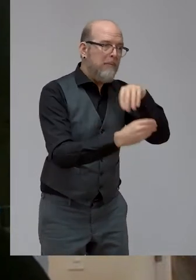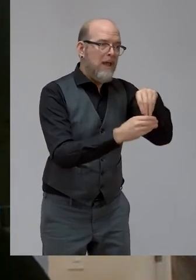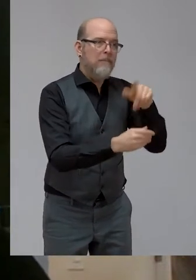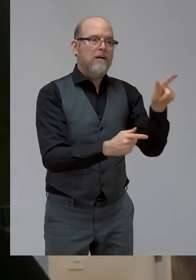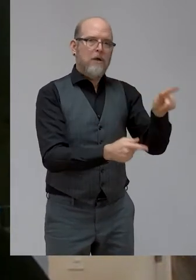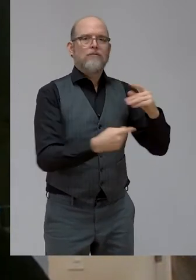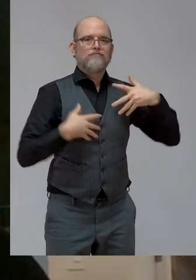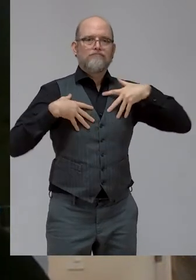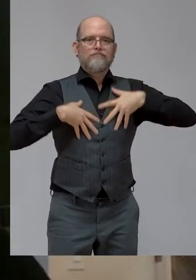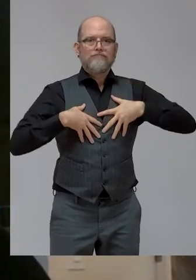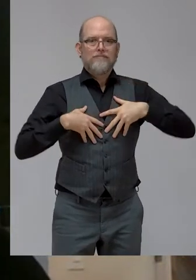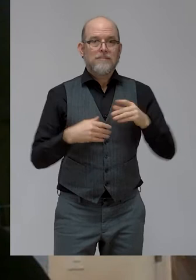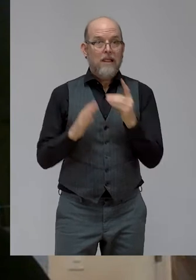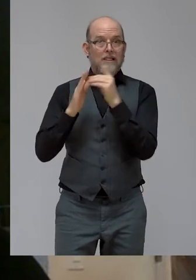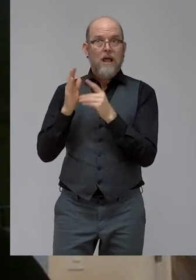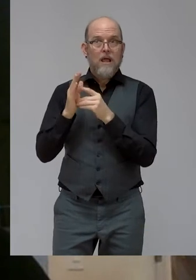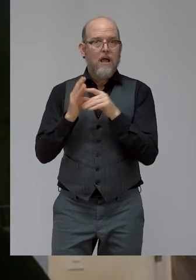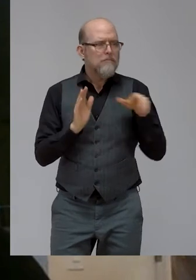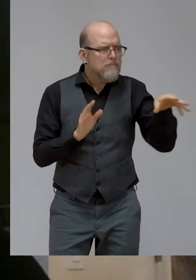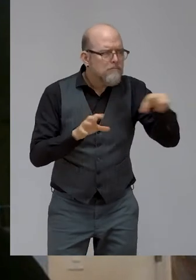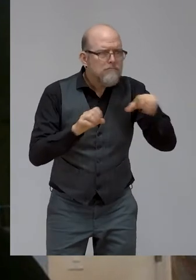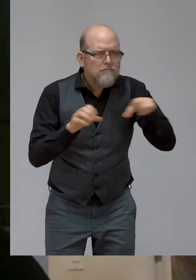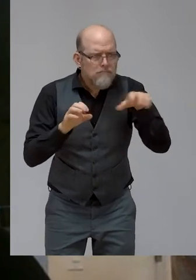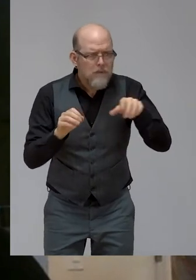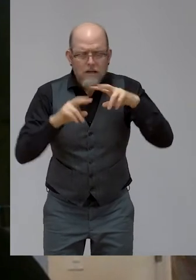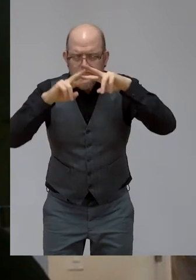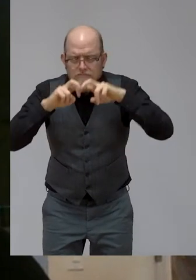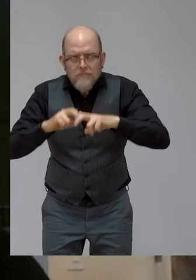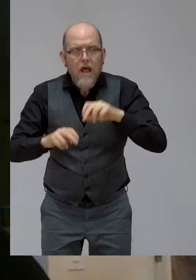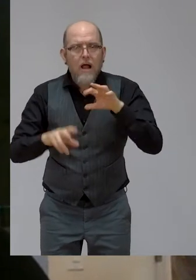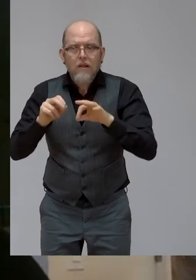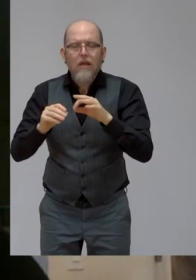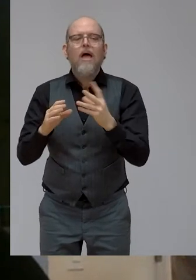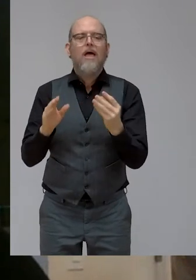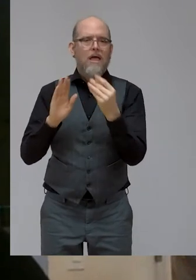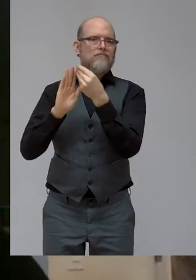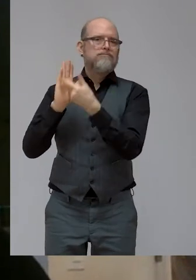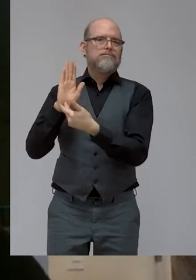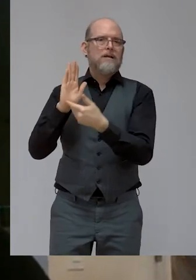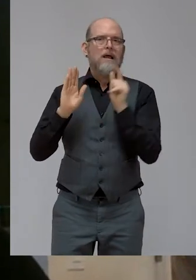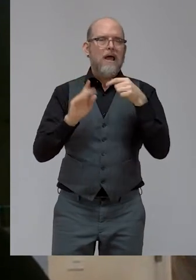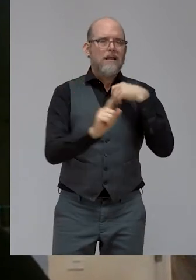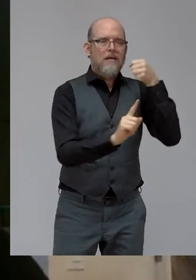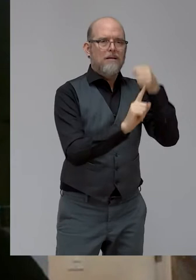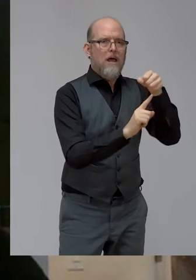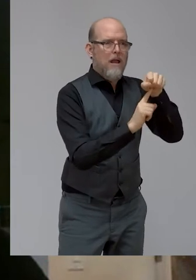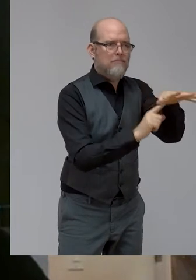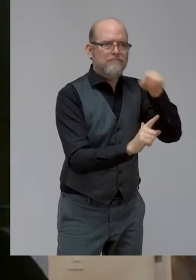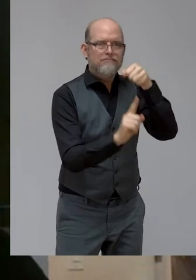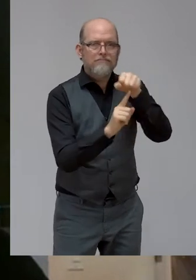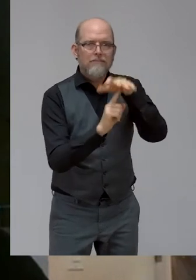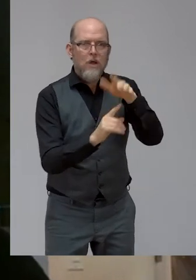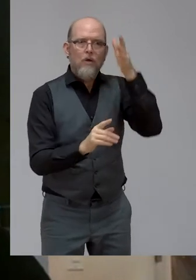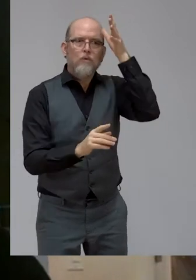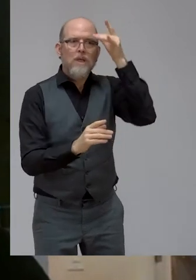the data and analytics that are essential for influencing what we design, how we prioritize